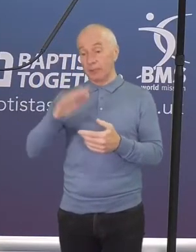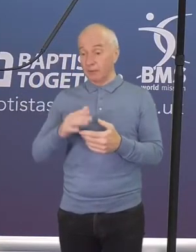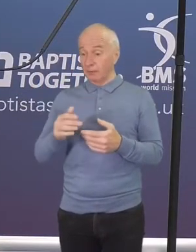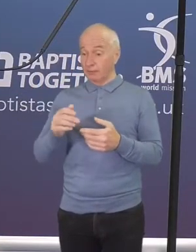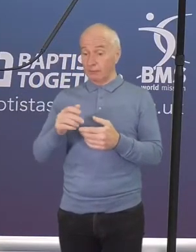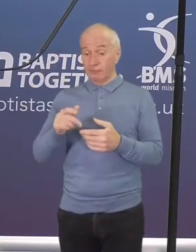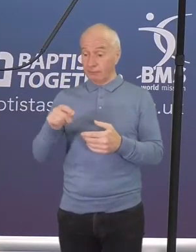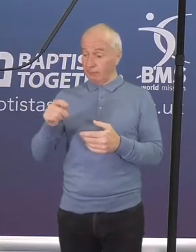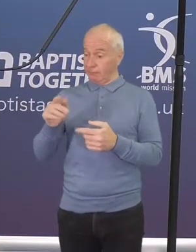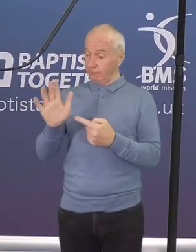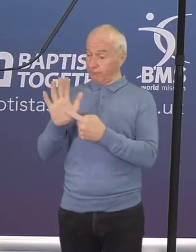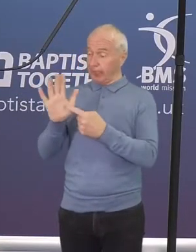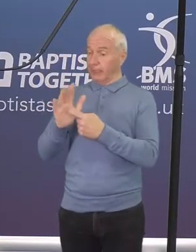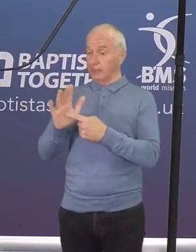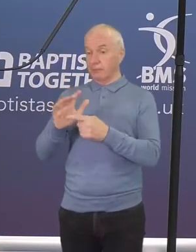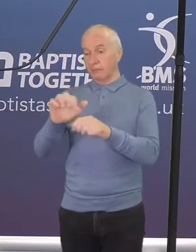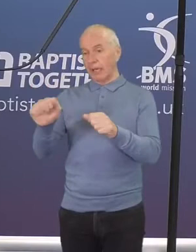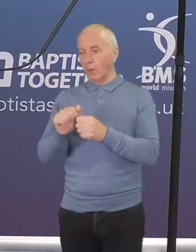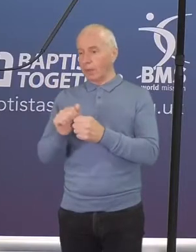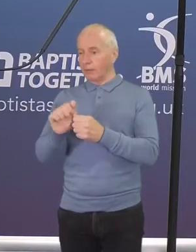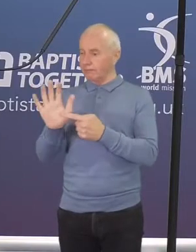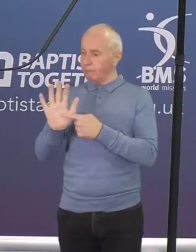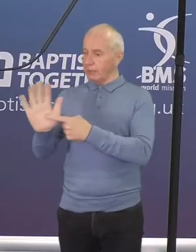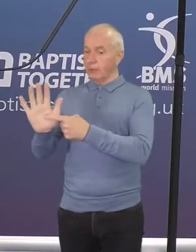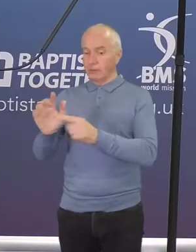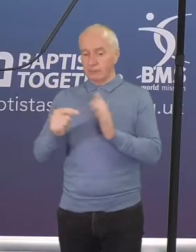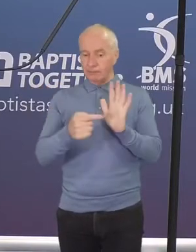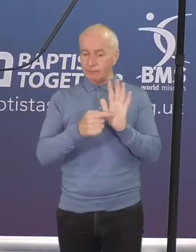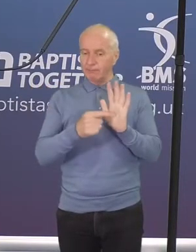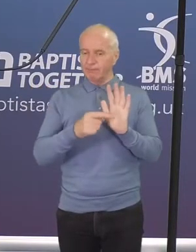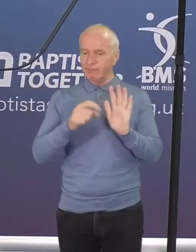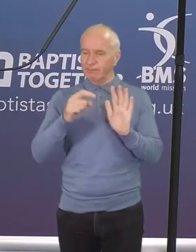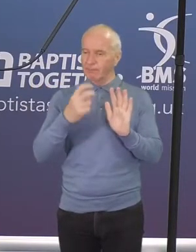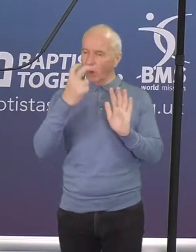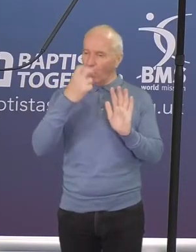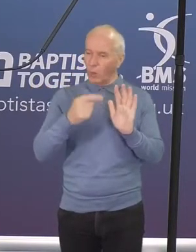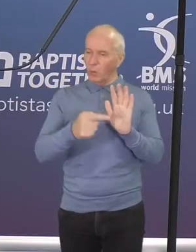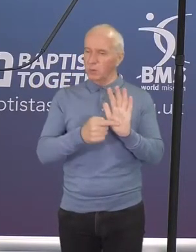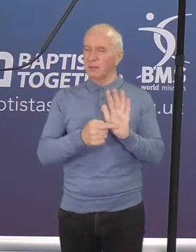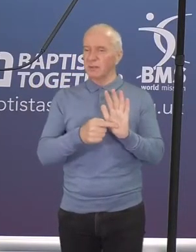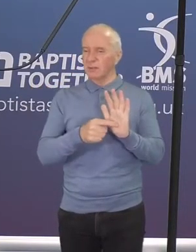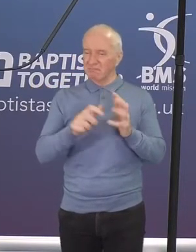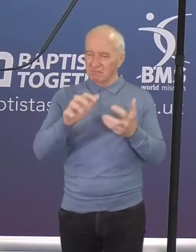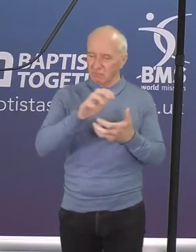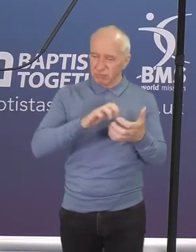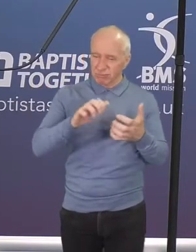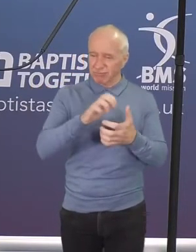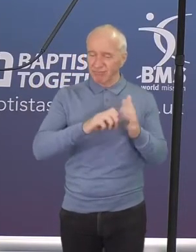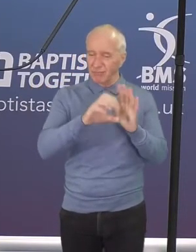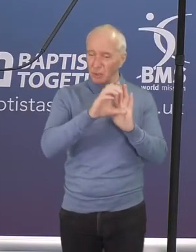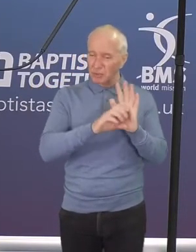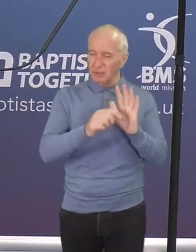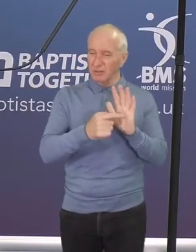We basically want to replace the old, very complex, more complex Constitution with a